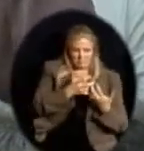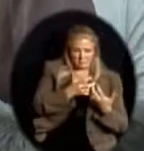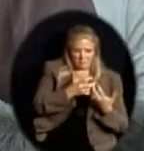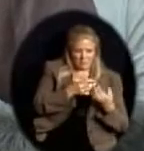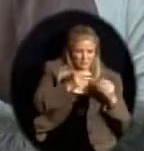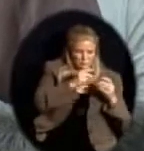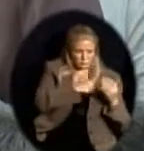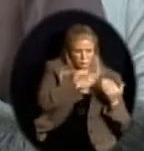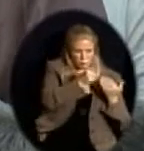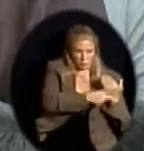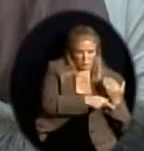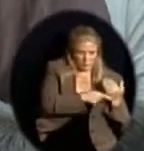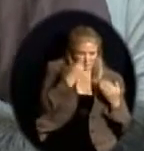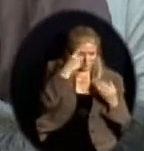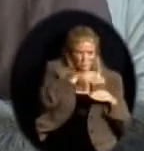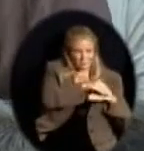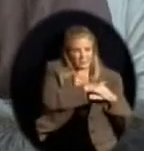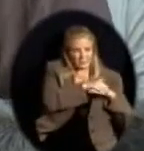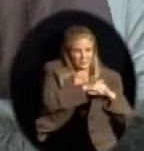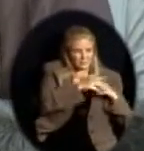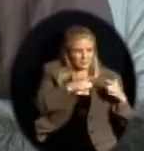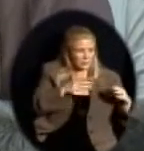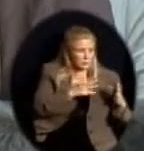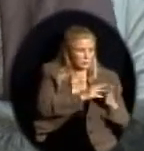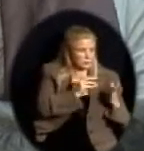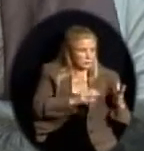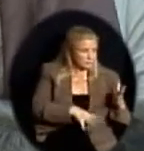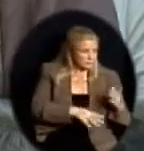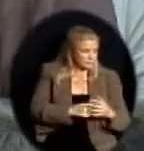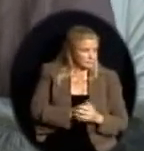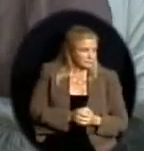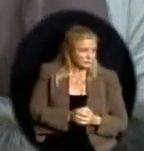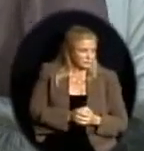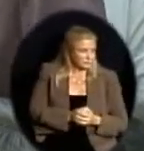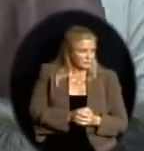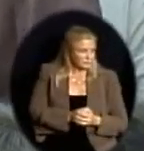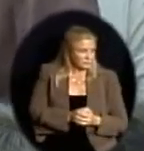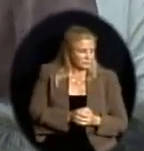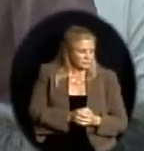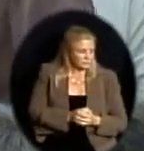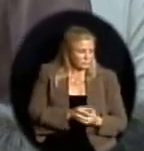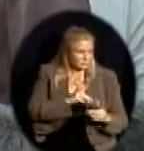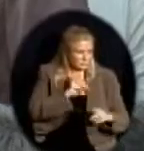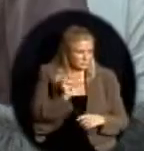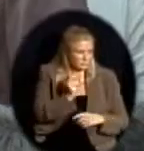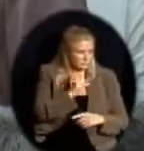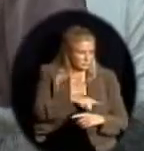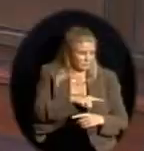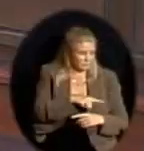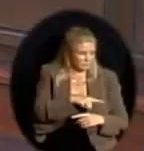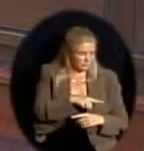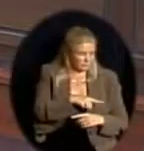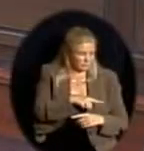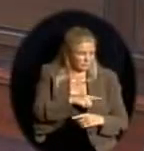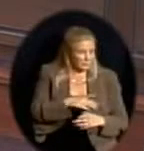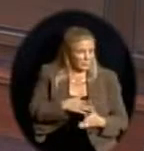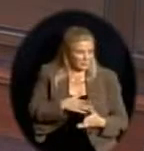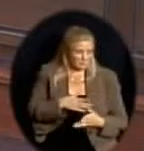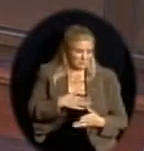other areas that we'll share as well. Have we asked the question, why are we not testing our students on their progress